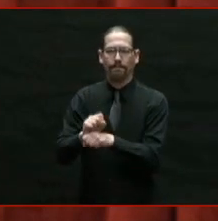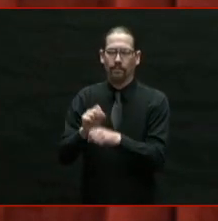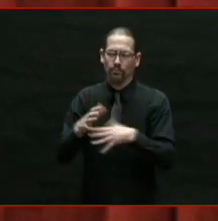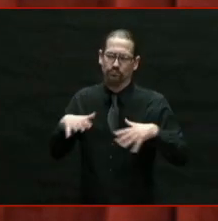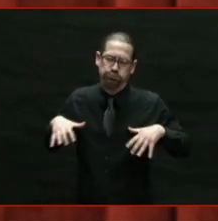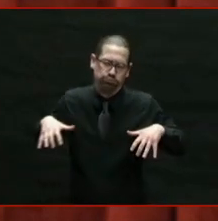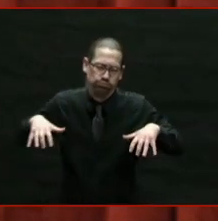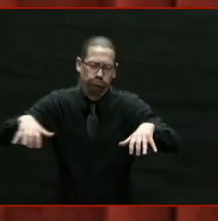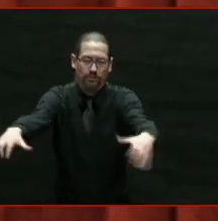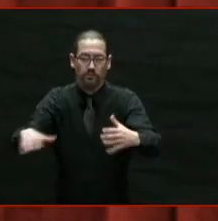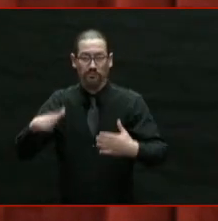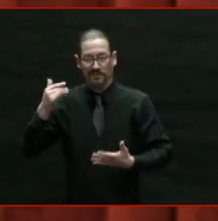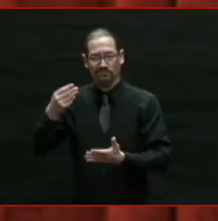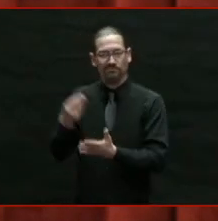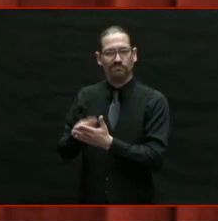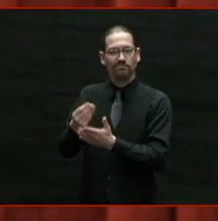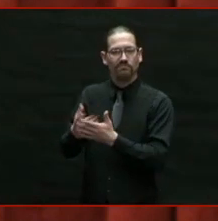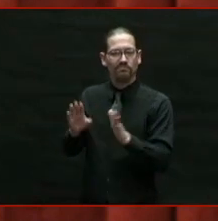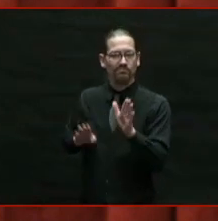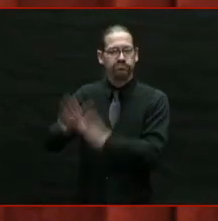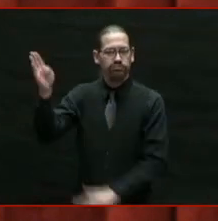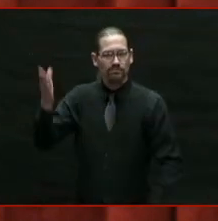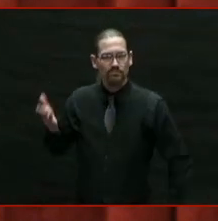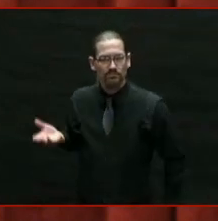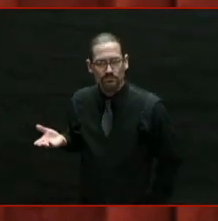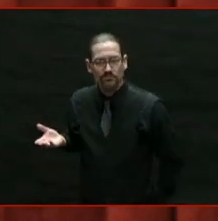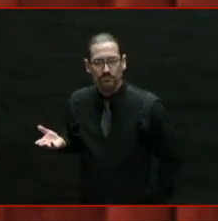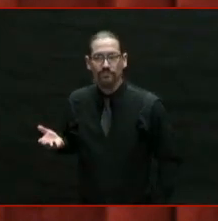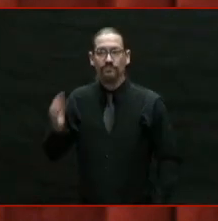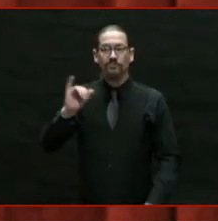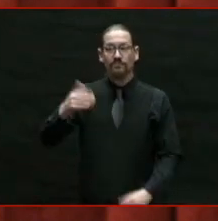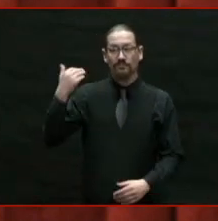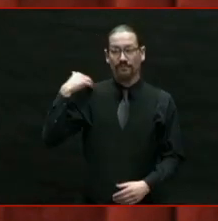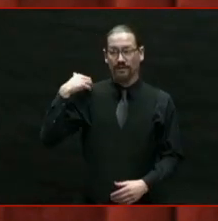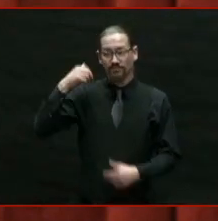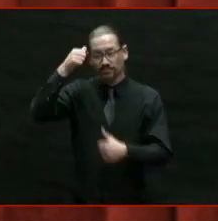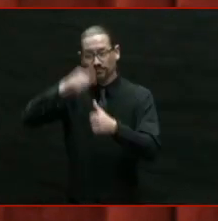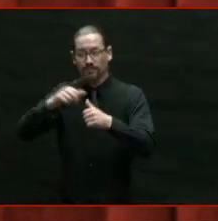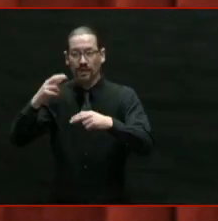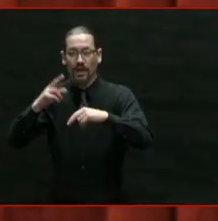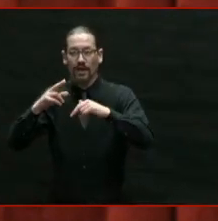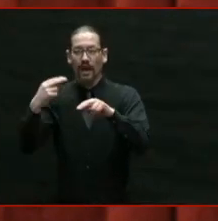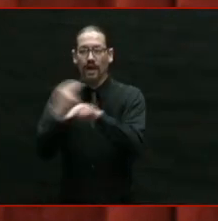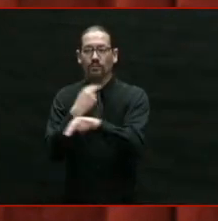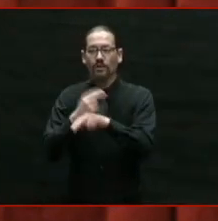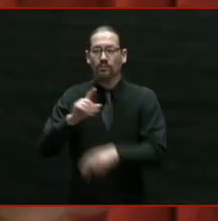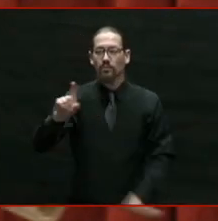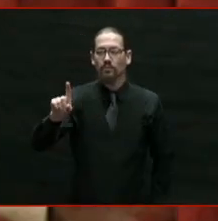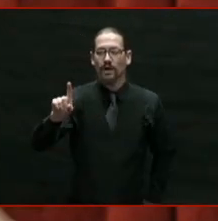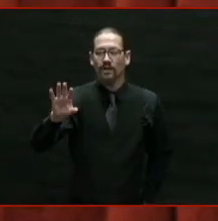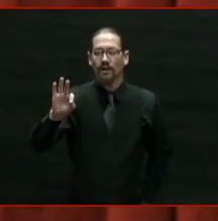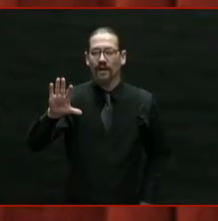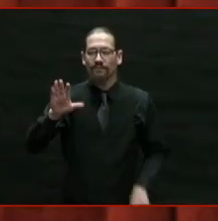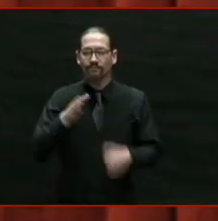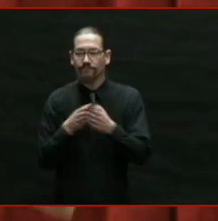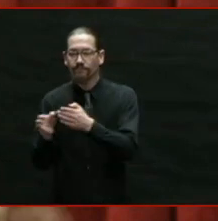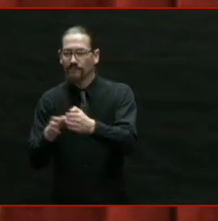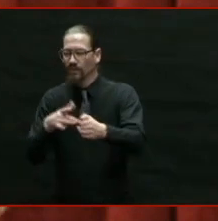The long, empty 195 land in Providence is no longer